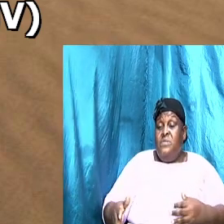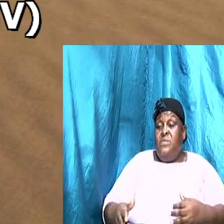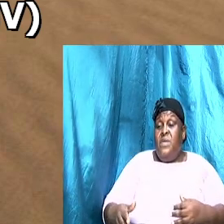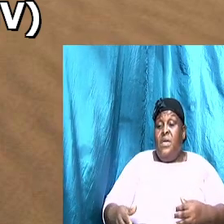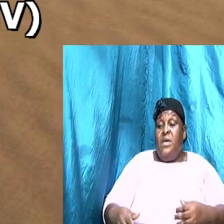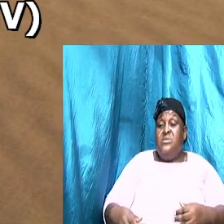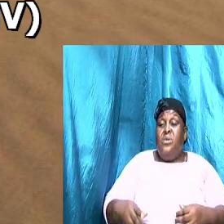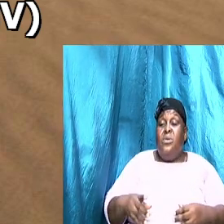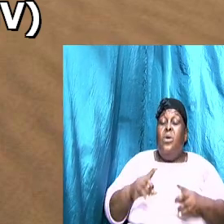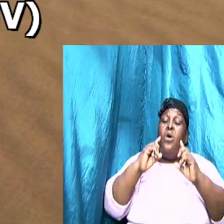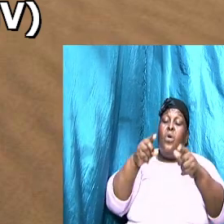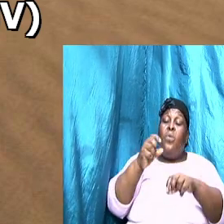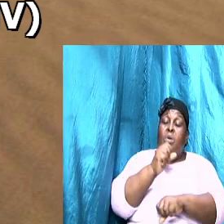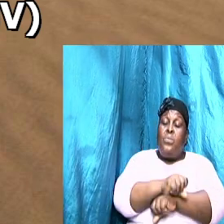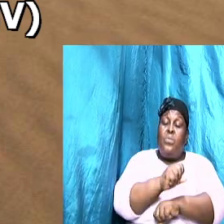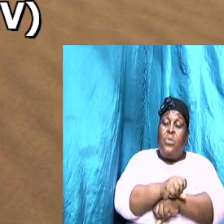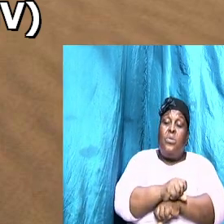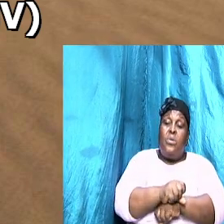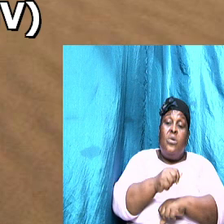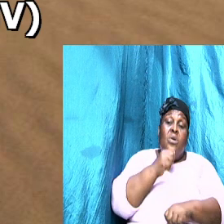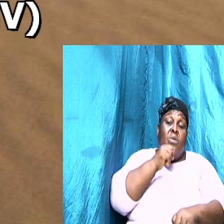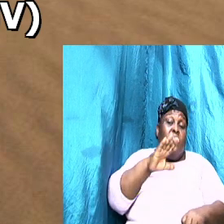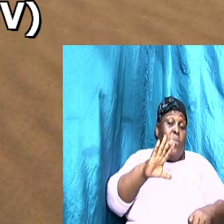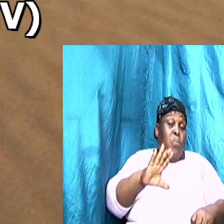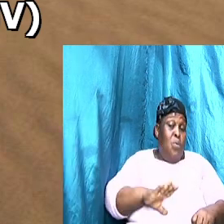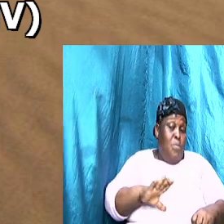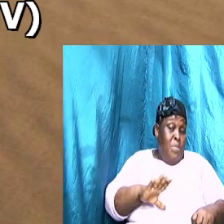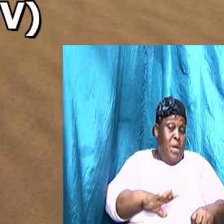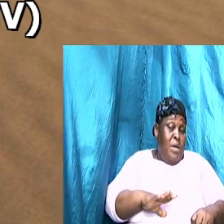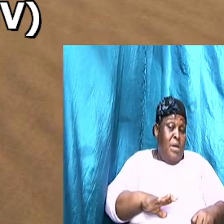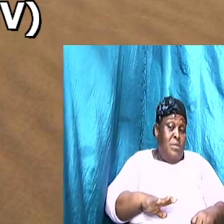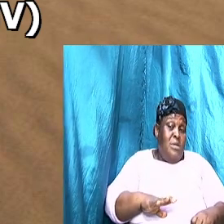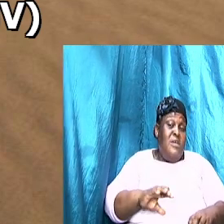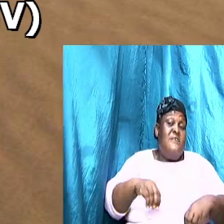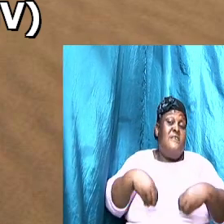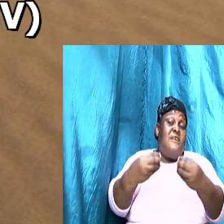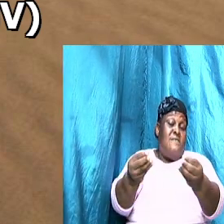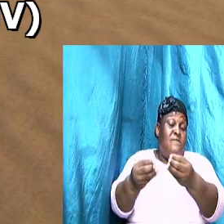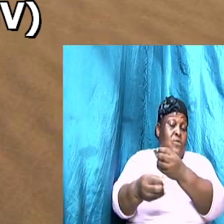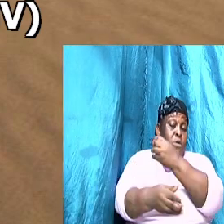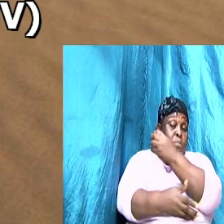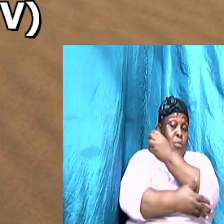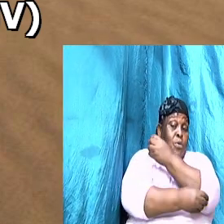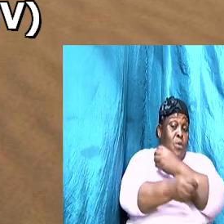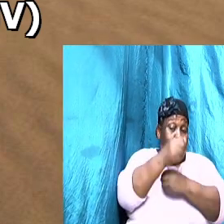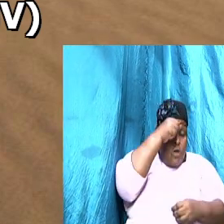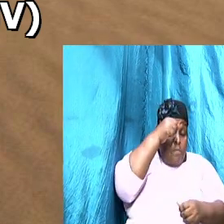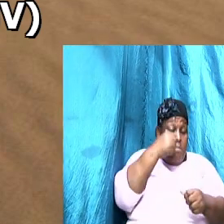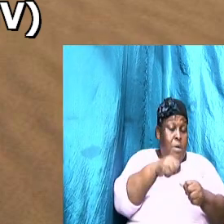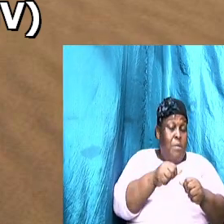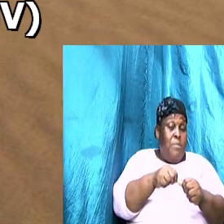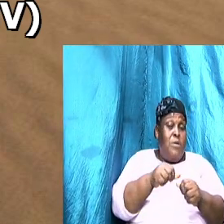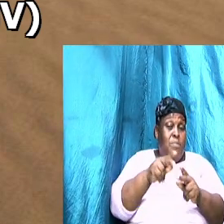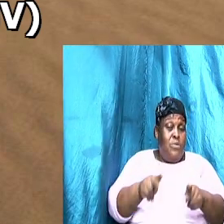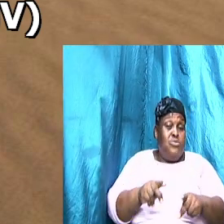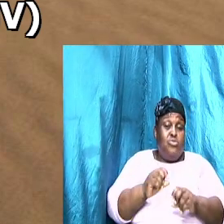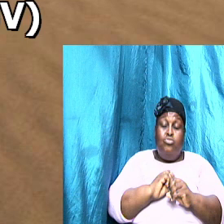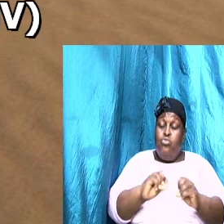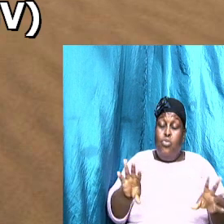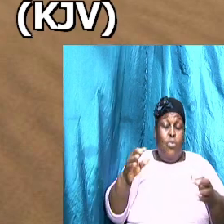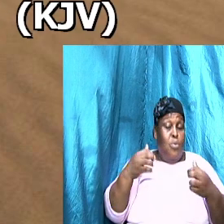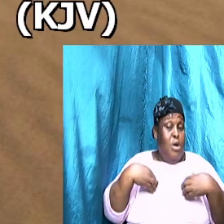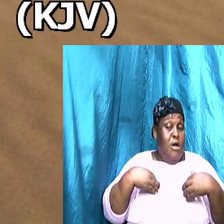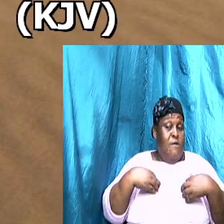stretches out her hands to the poor she remembers that person that don't have it she stretches out her hands to the